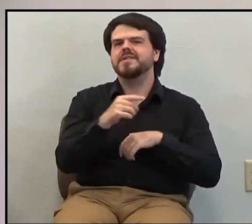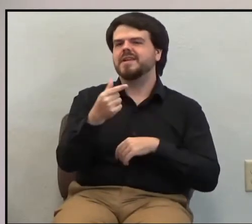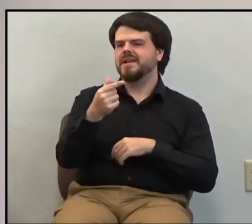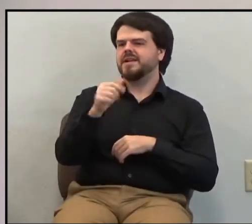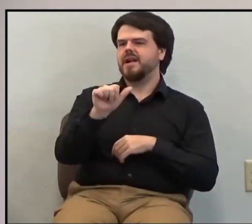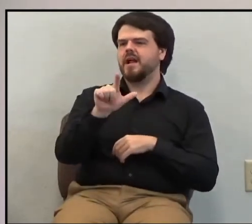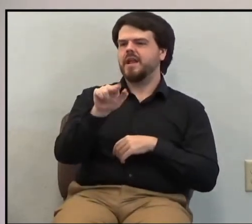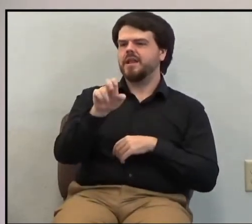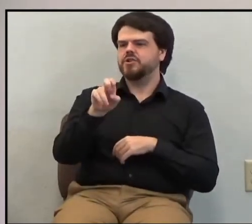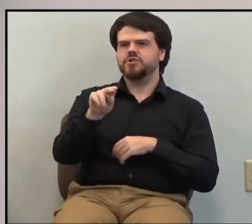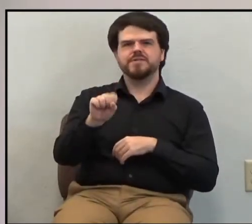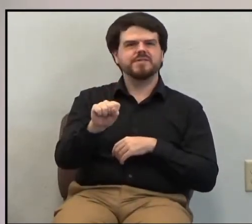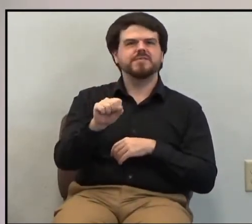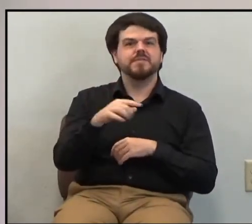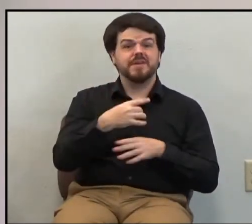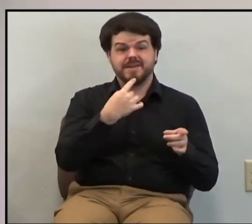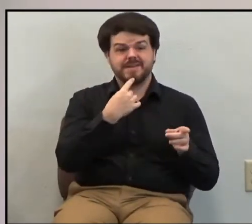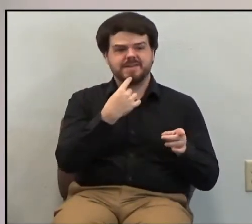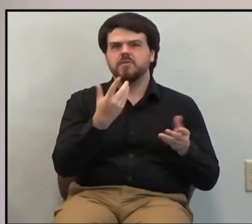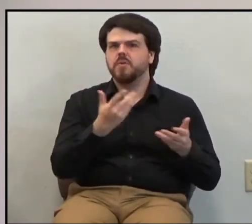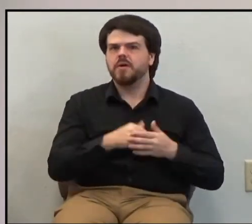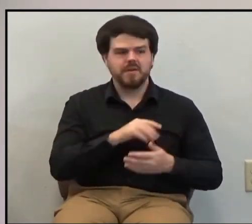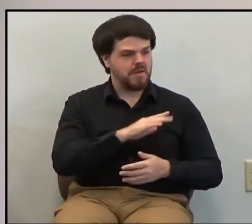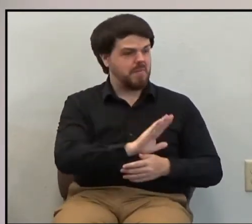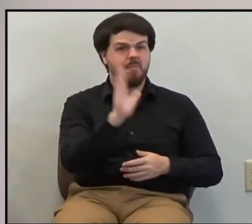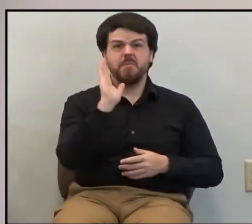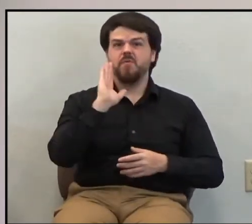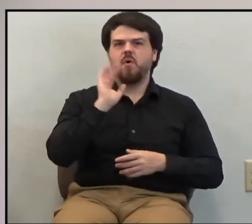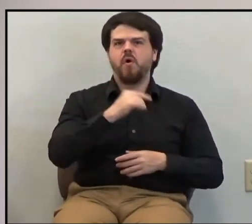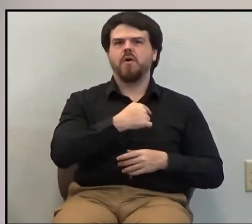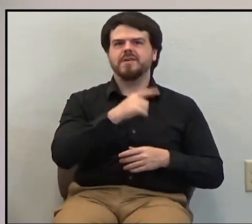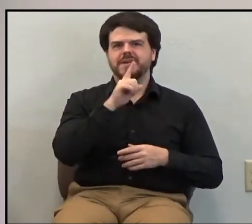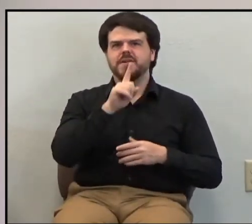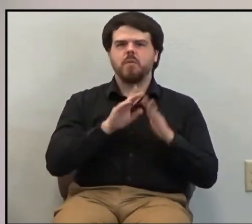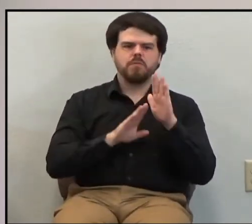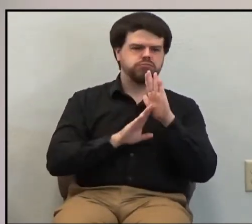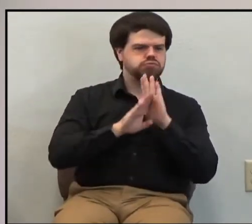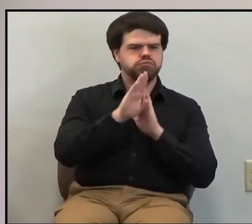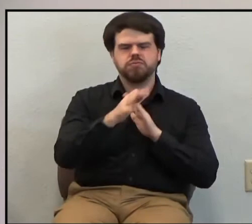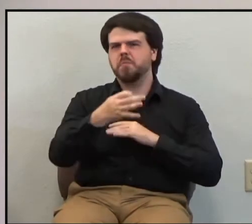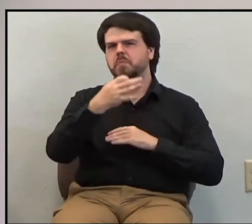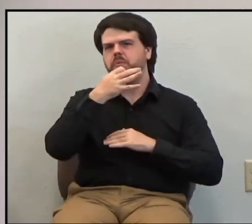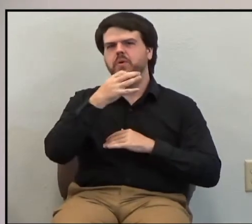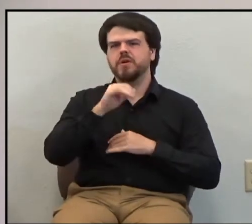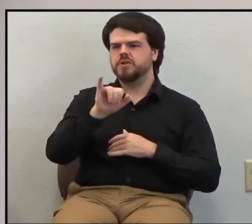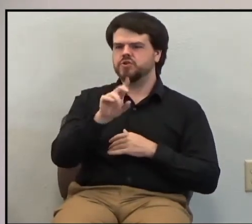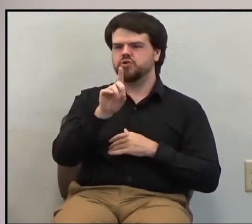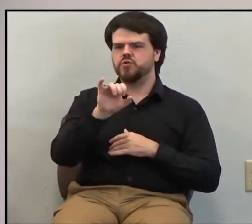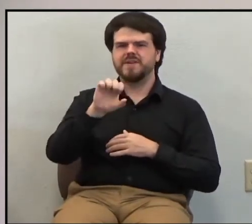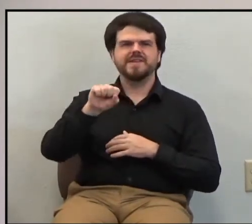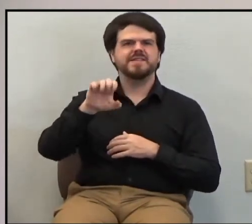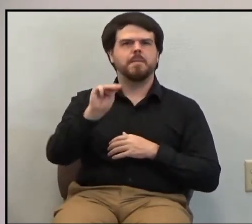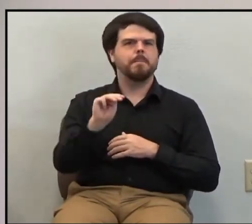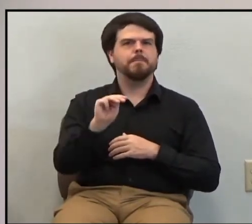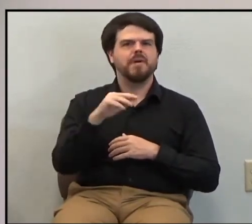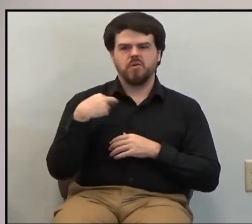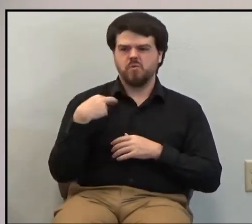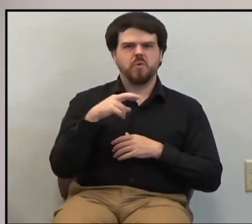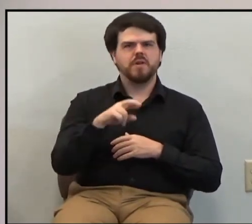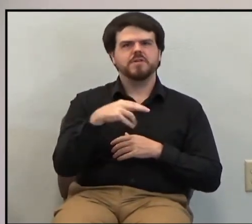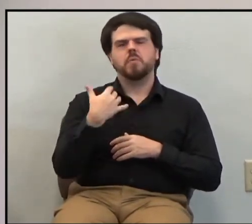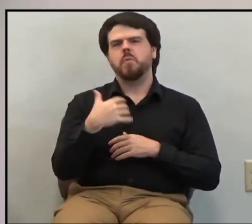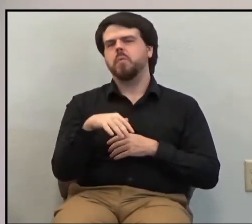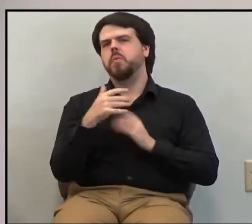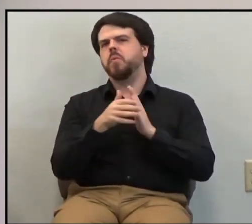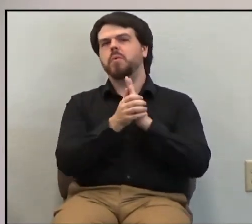the church in Galatia, where he said that he had advanced in Judaism beyond many other men of his